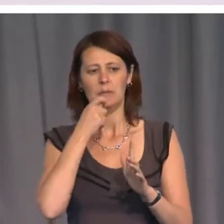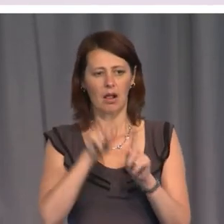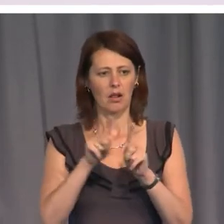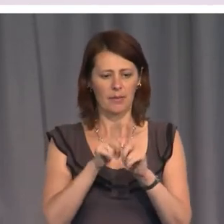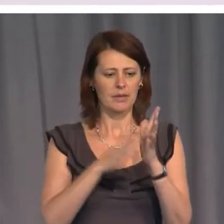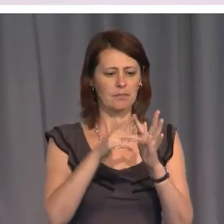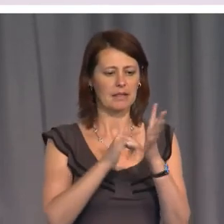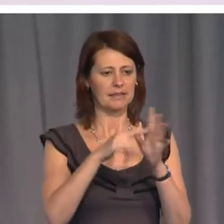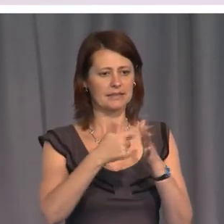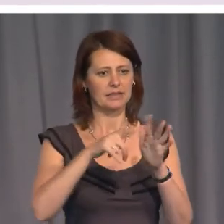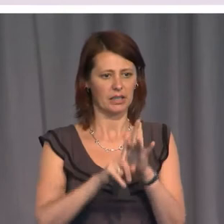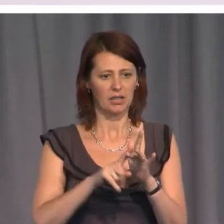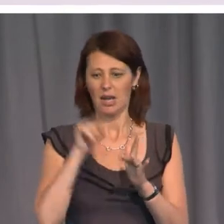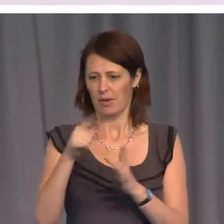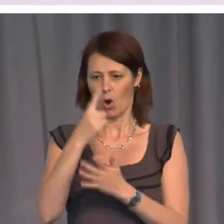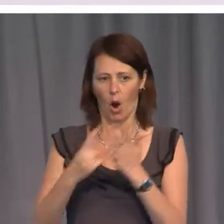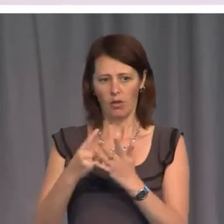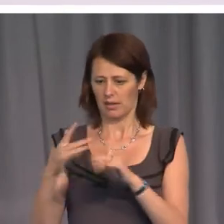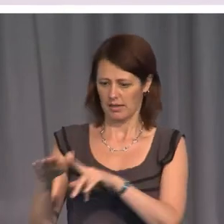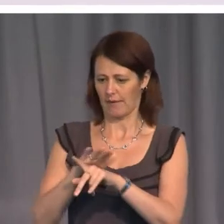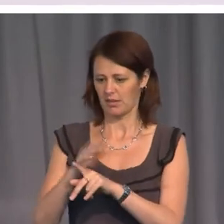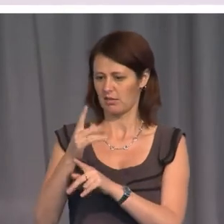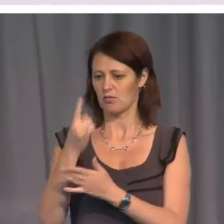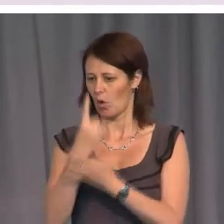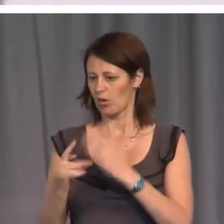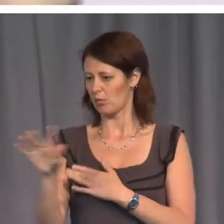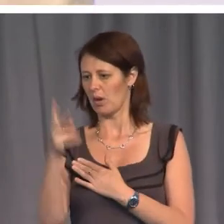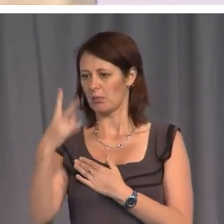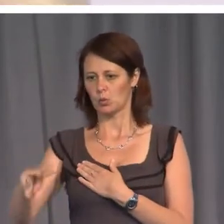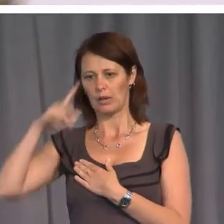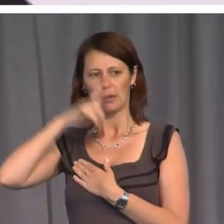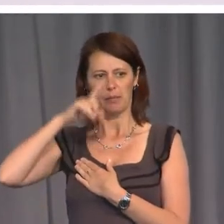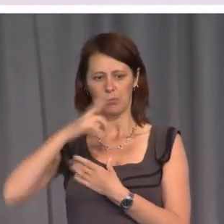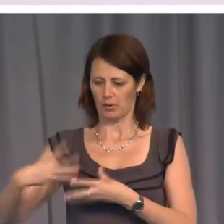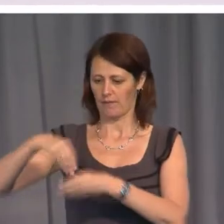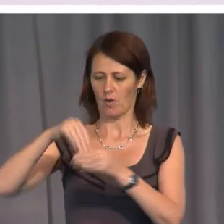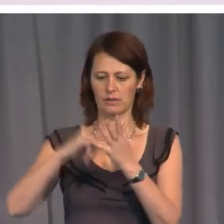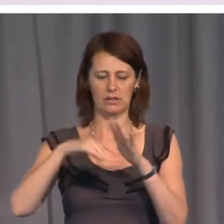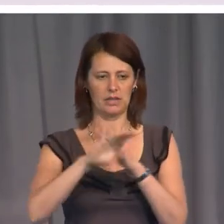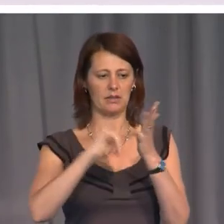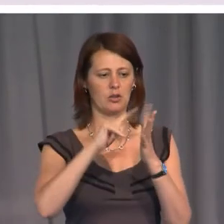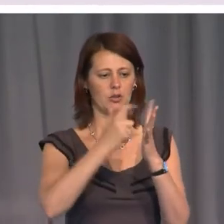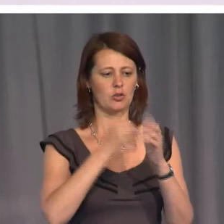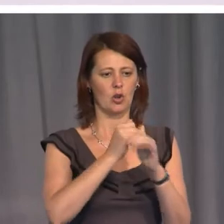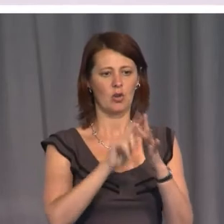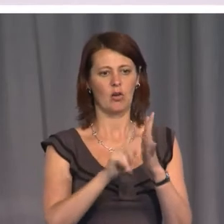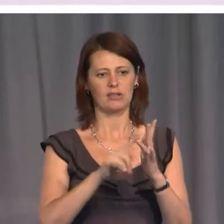It only targets the specific 20 individuals involved in Sergai's ill treatment.